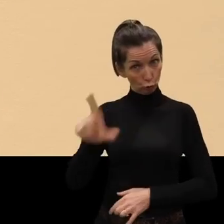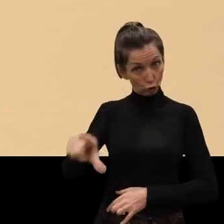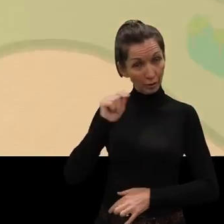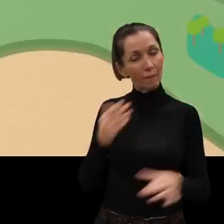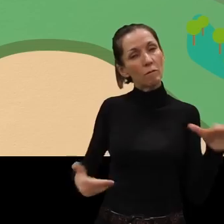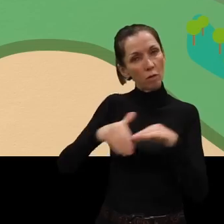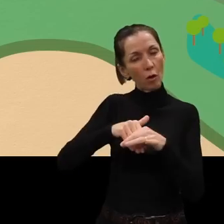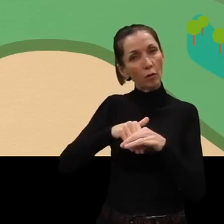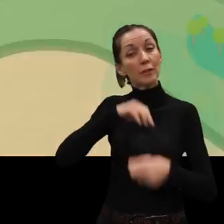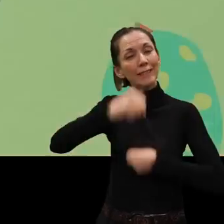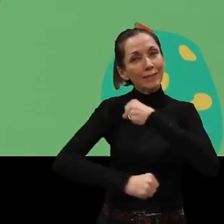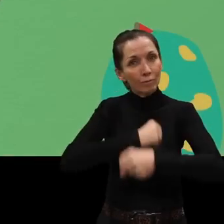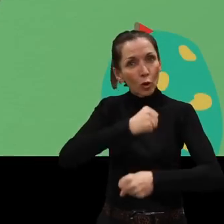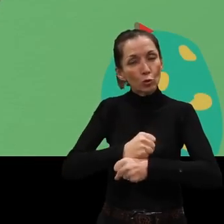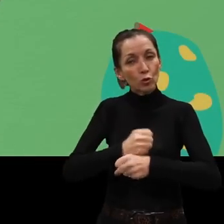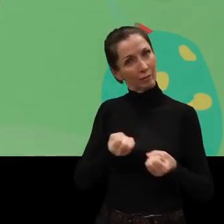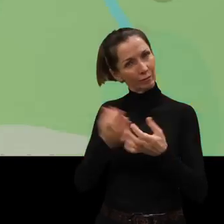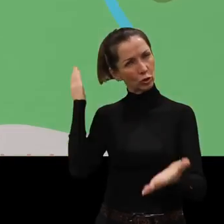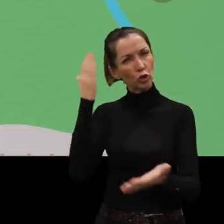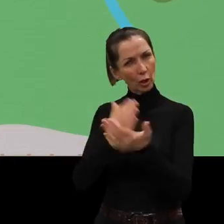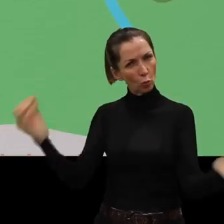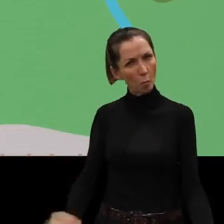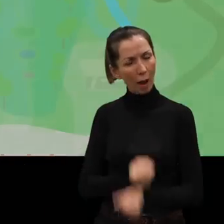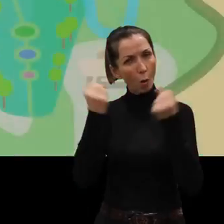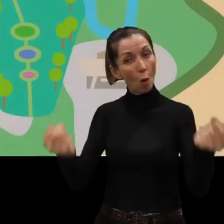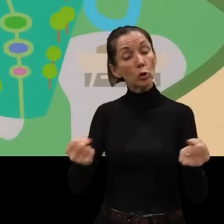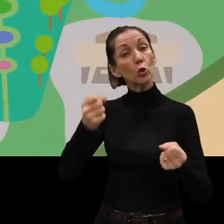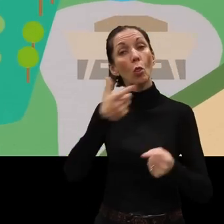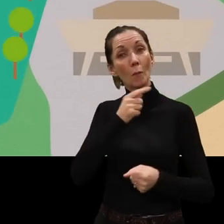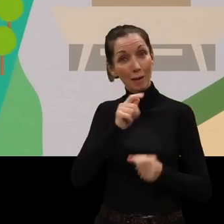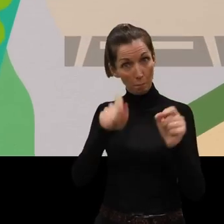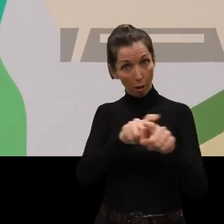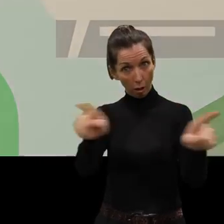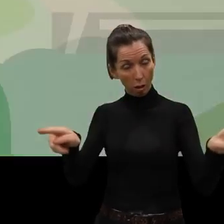to be involved in an evolution that's giving genuine power to the people